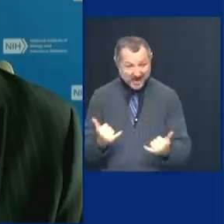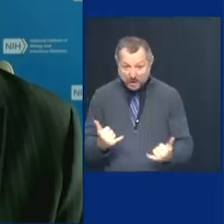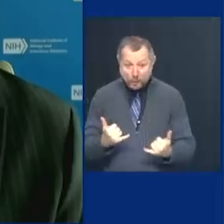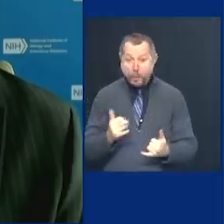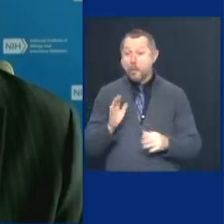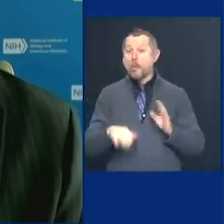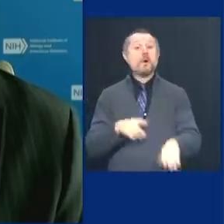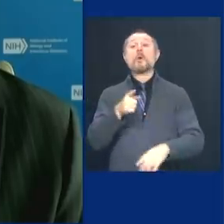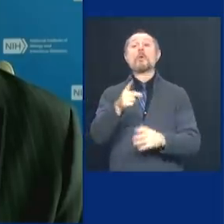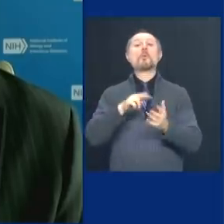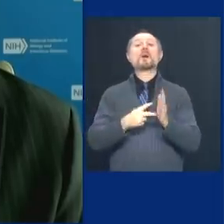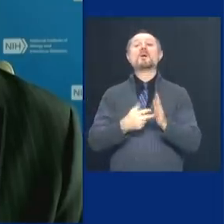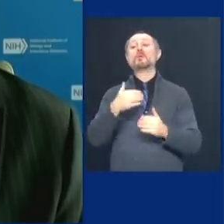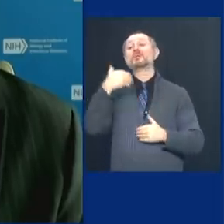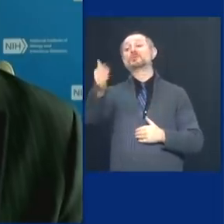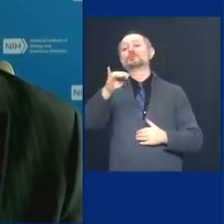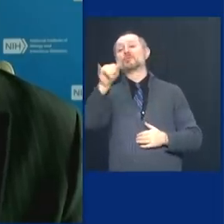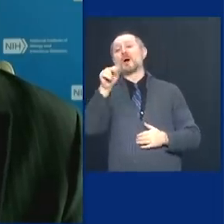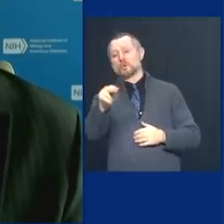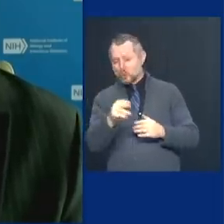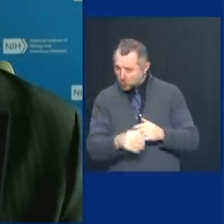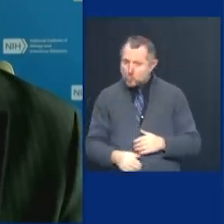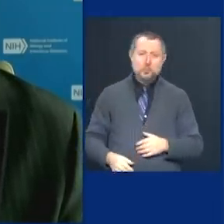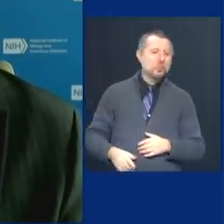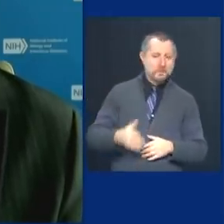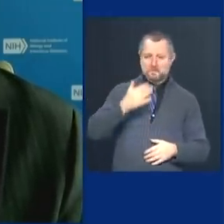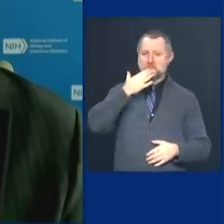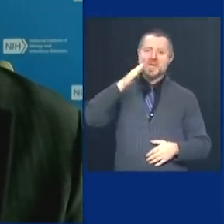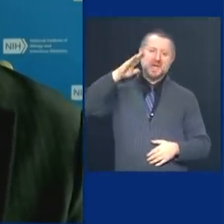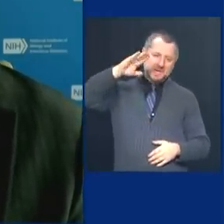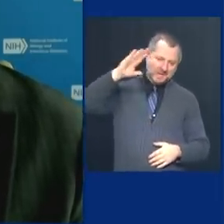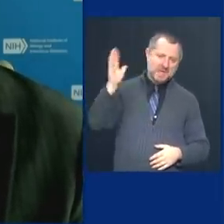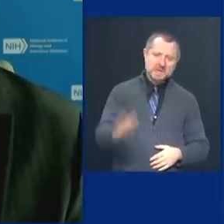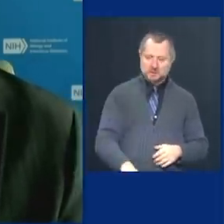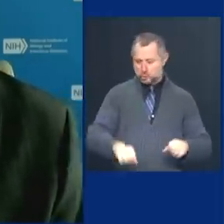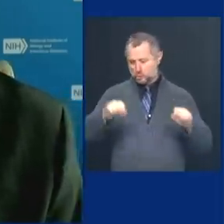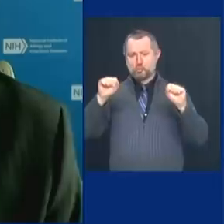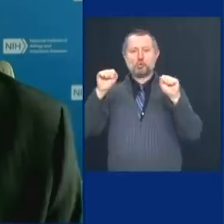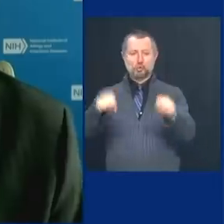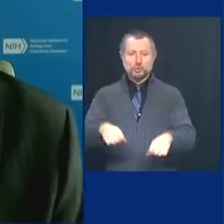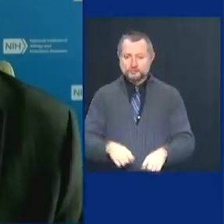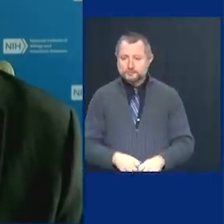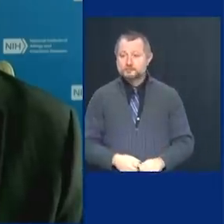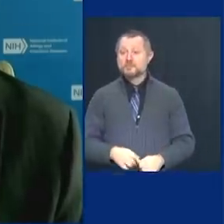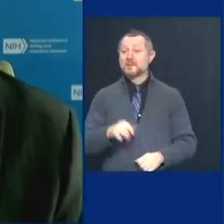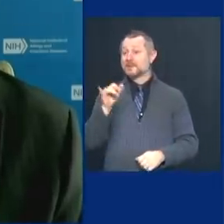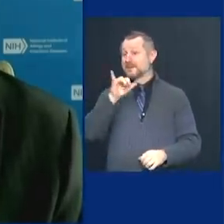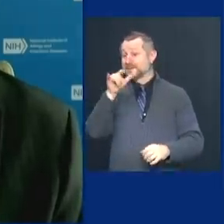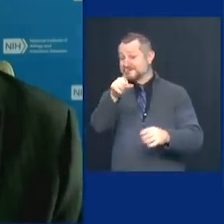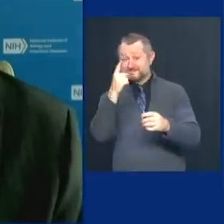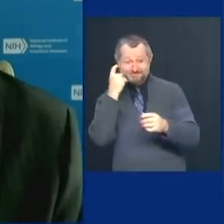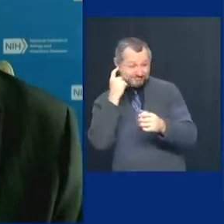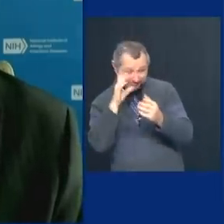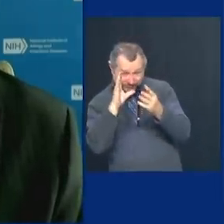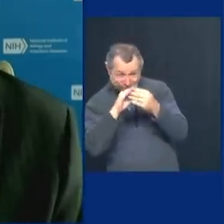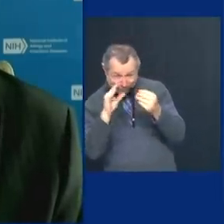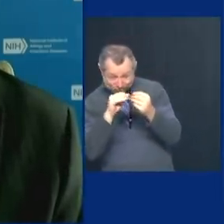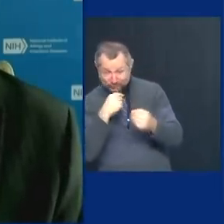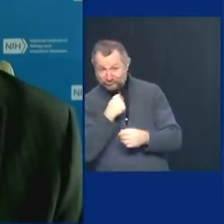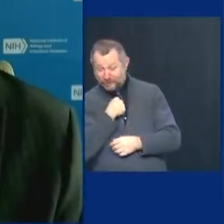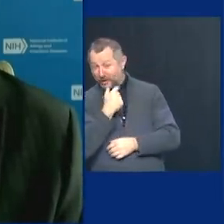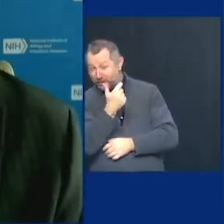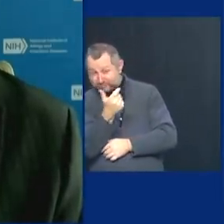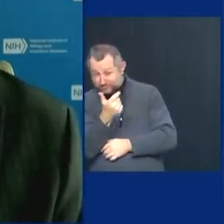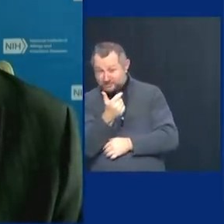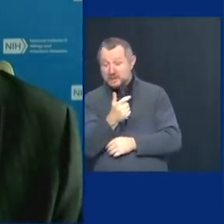January can be a really dark time for us. But as you said in your presentation, Governor, there are some